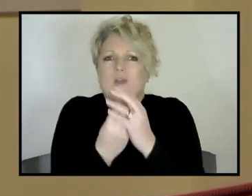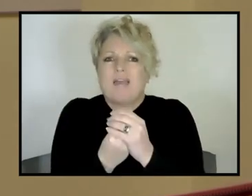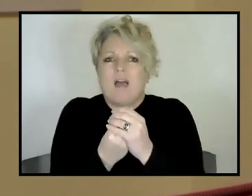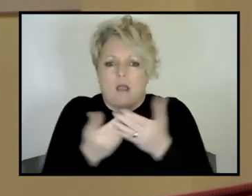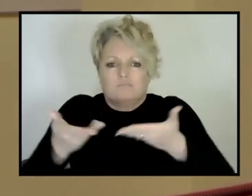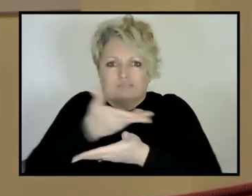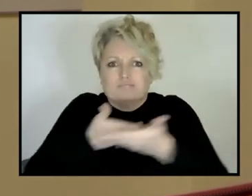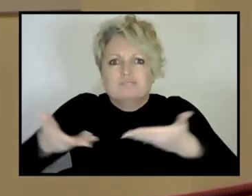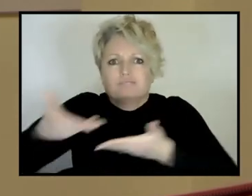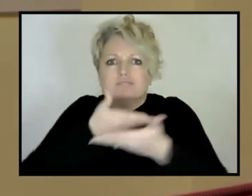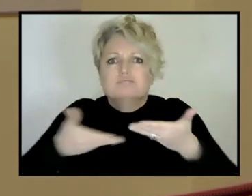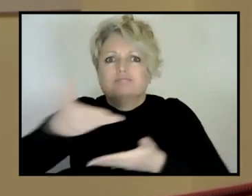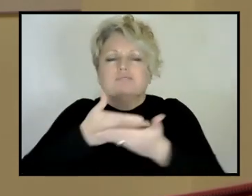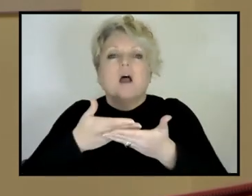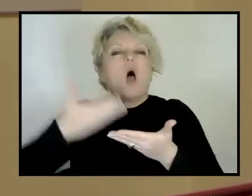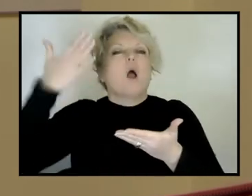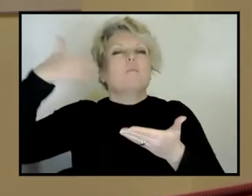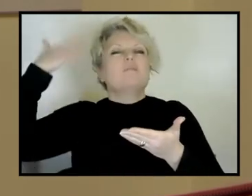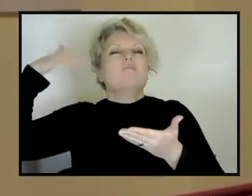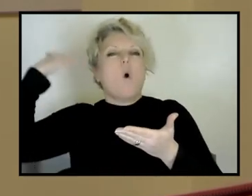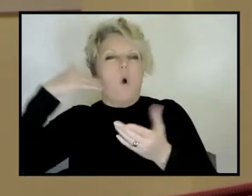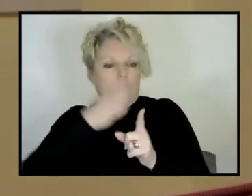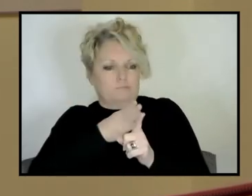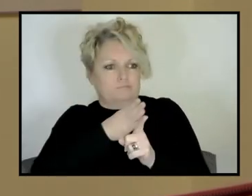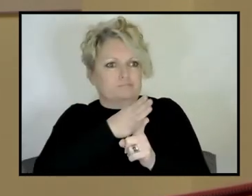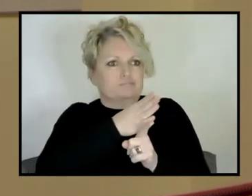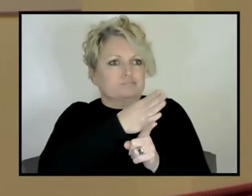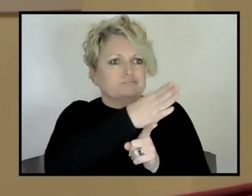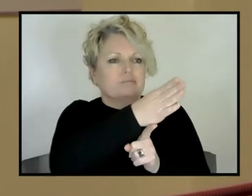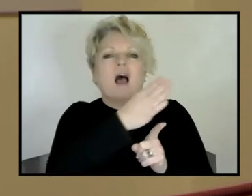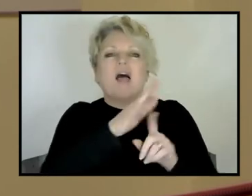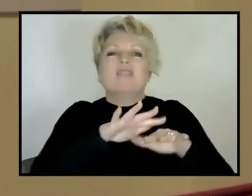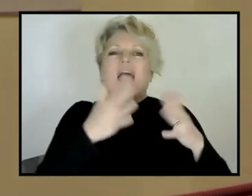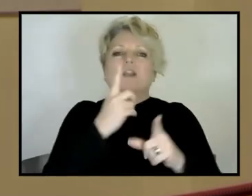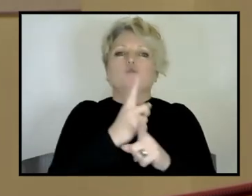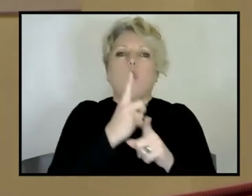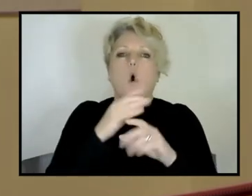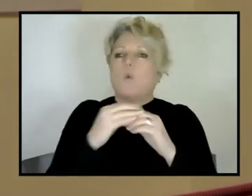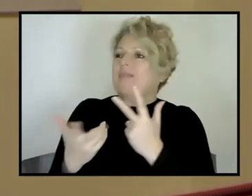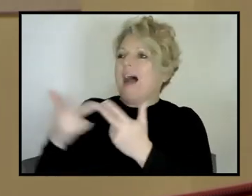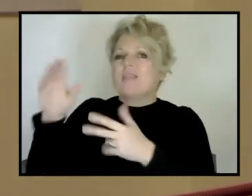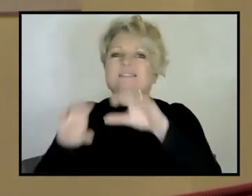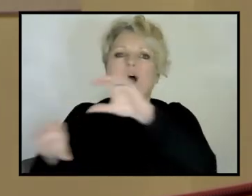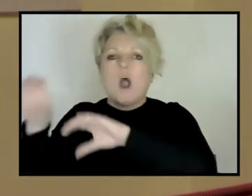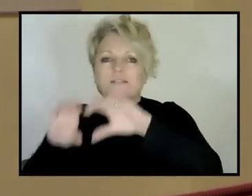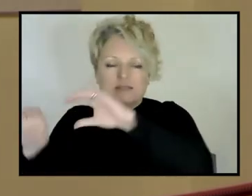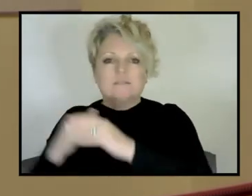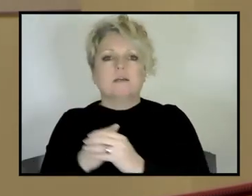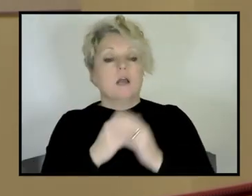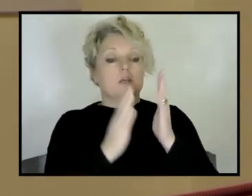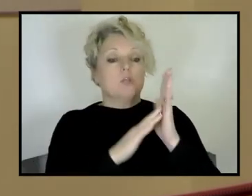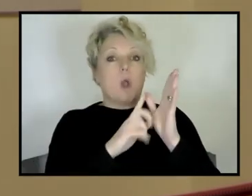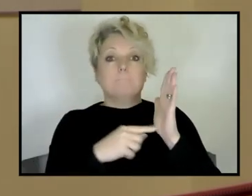properties of earthquakes or the magnetic properties. They didn't talk at all. And the people who looked at where molten rocks, magmas,